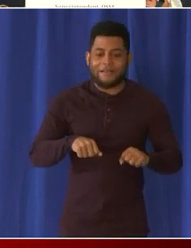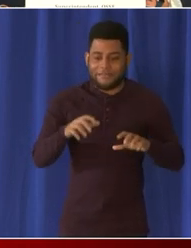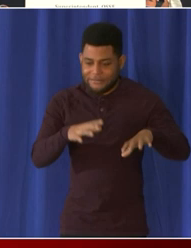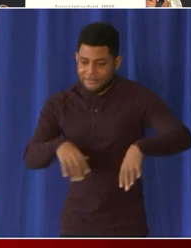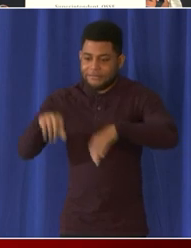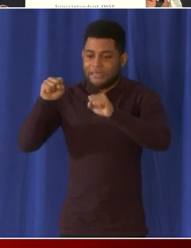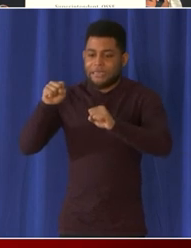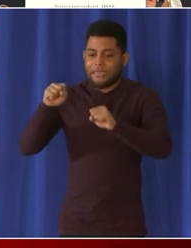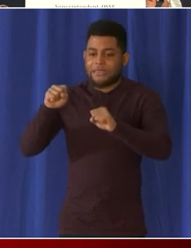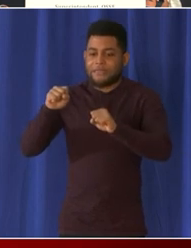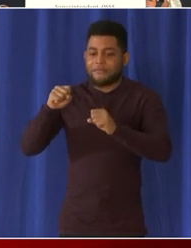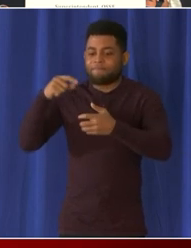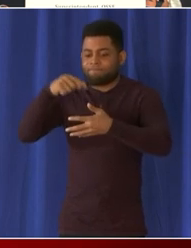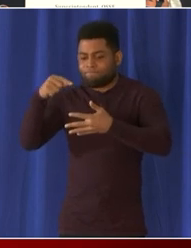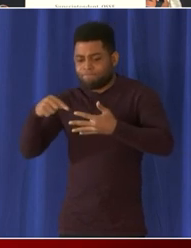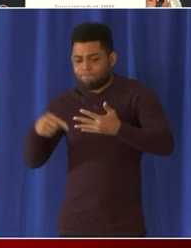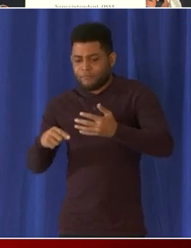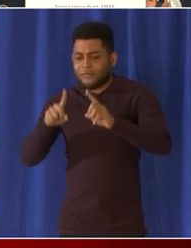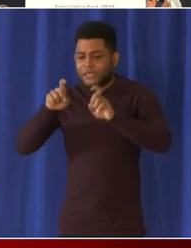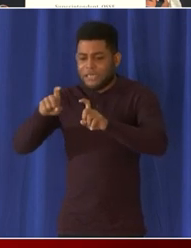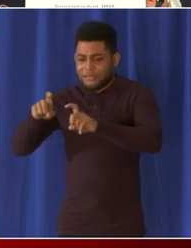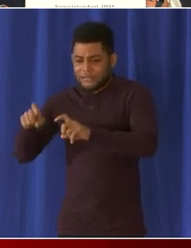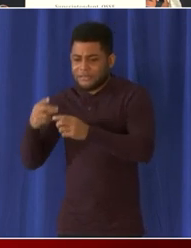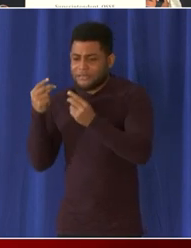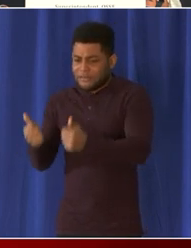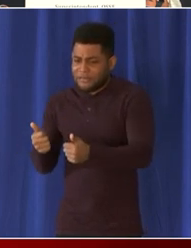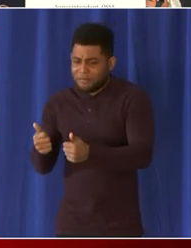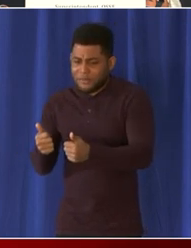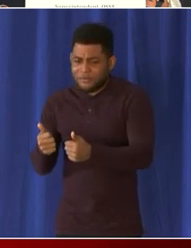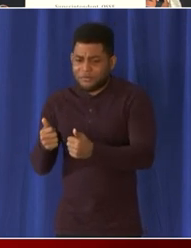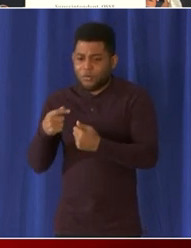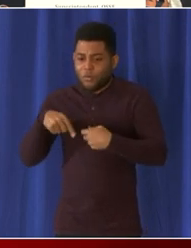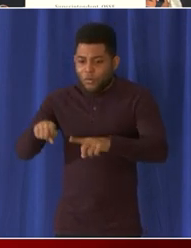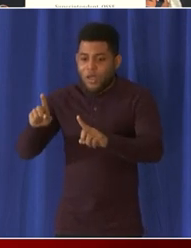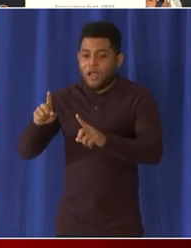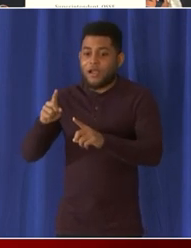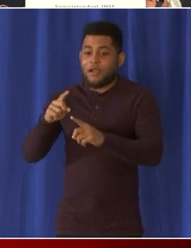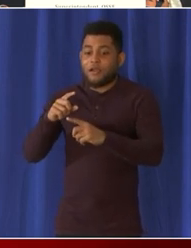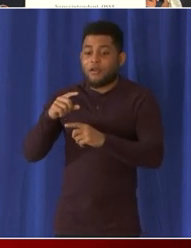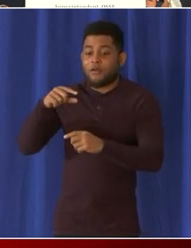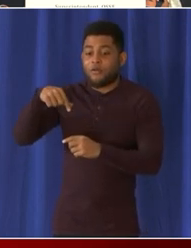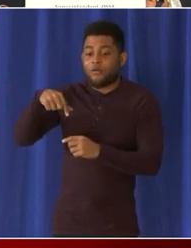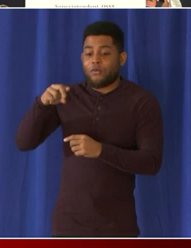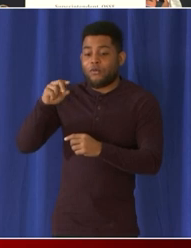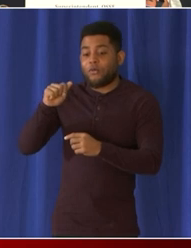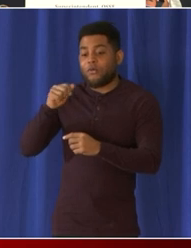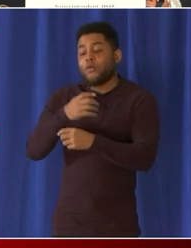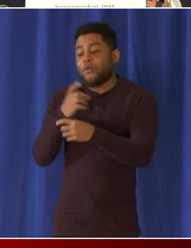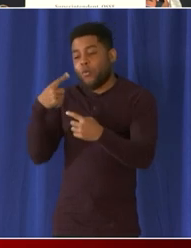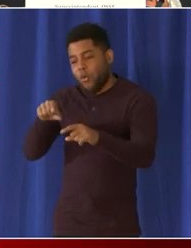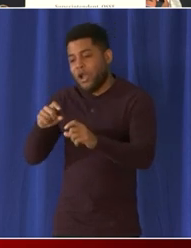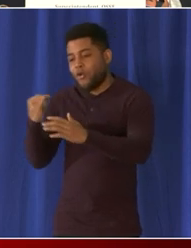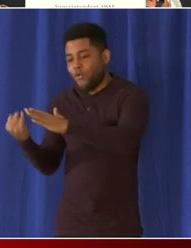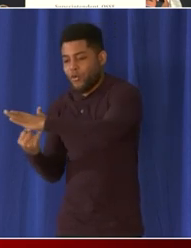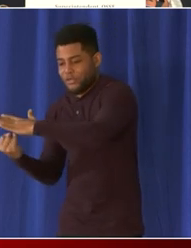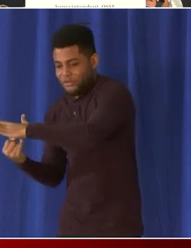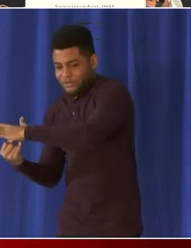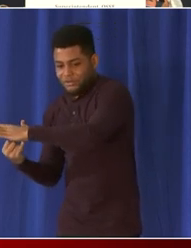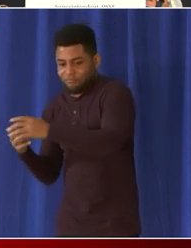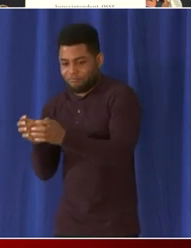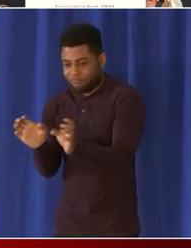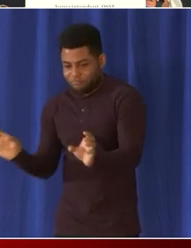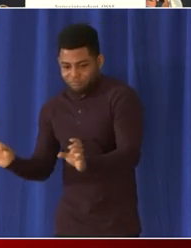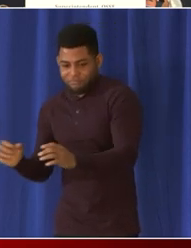If these tests return negative the student can remain in school for in-person learning. I want to be crystal clear that it's critically important